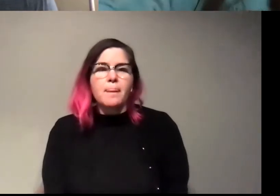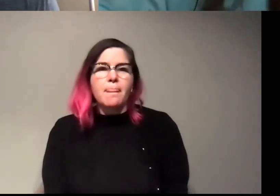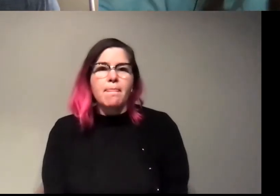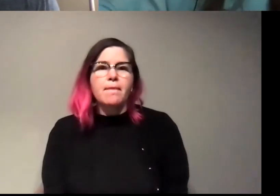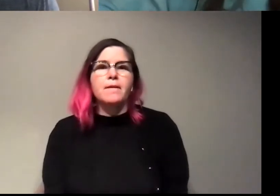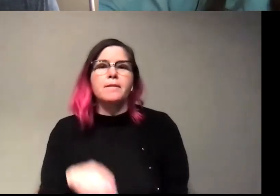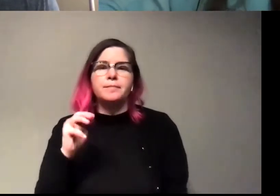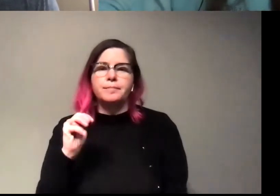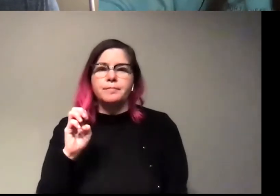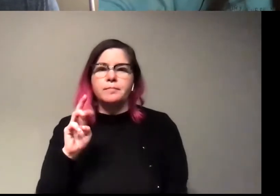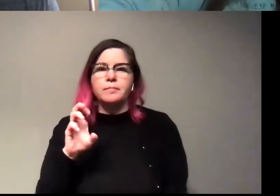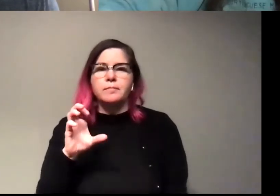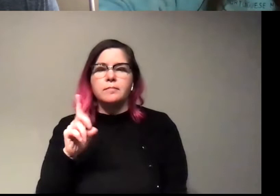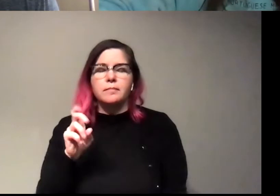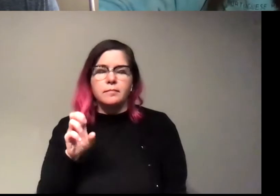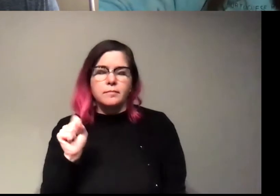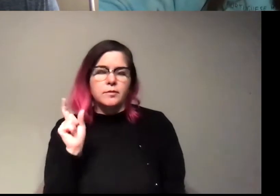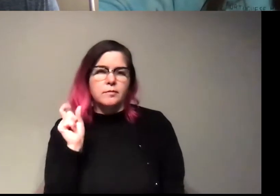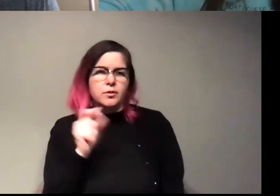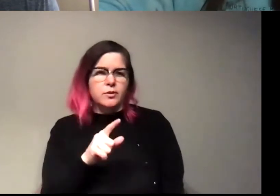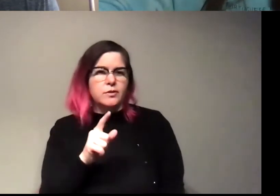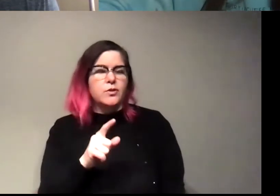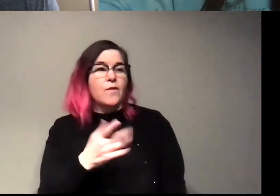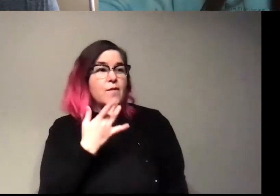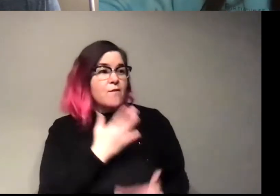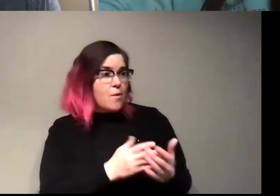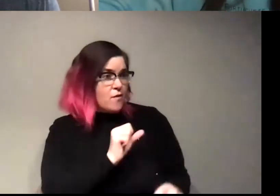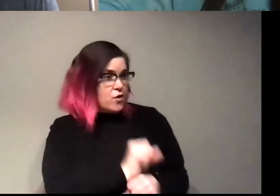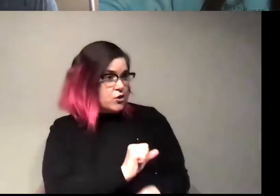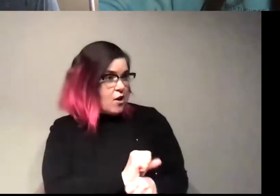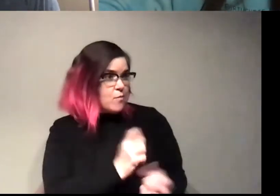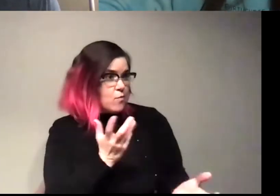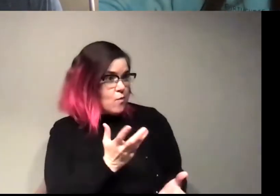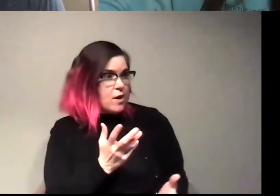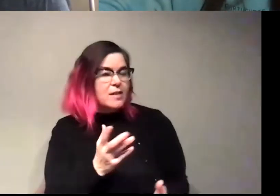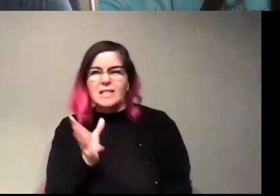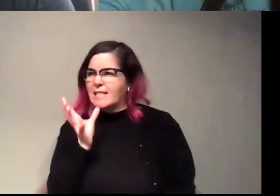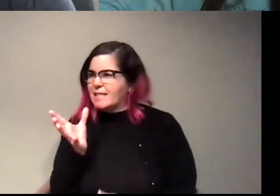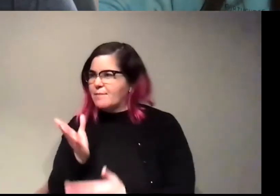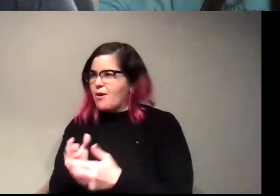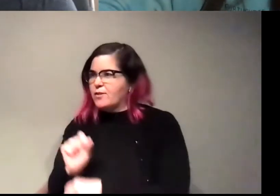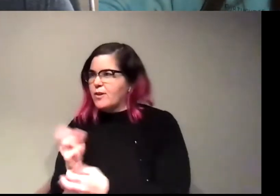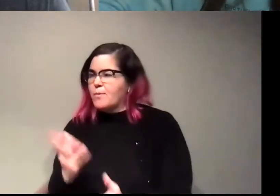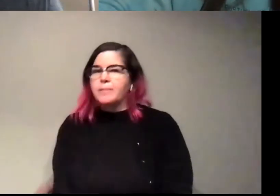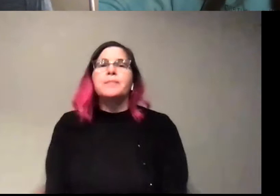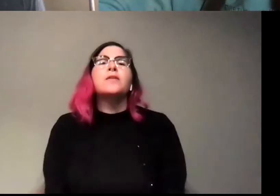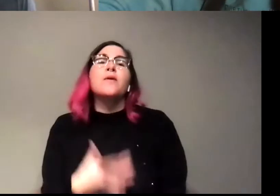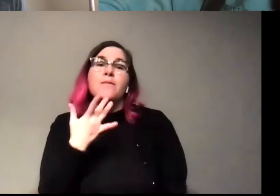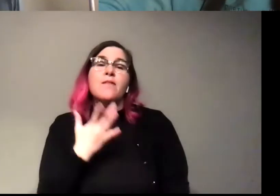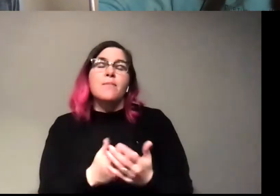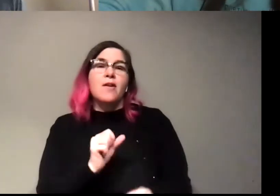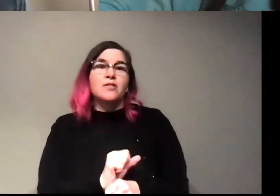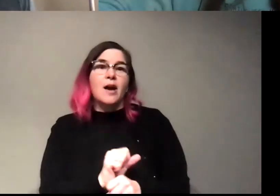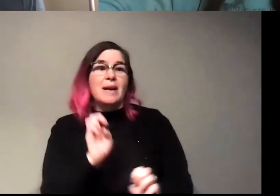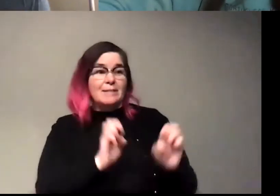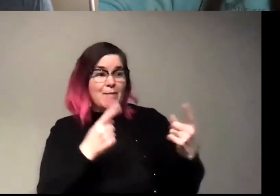Mercedes. What is your favorite and least favorite part of your job? Ooh, my favorite part of my job is when experiments work well.